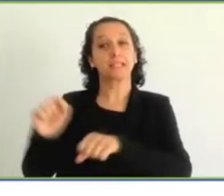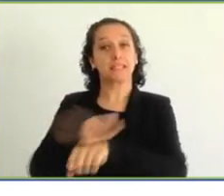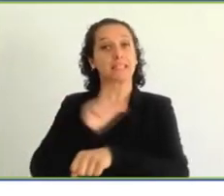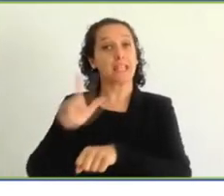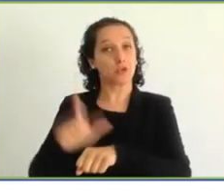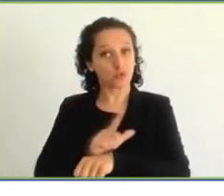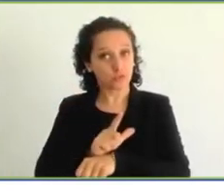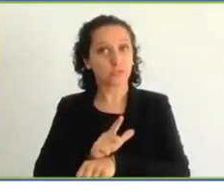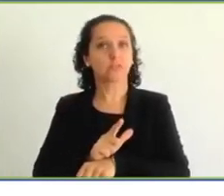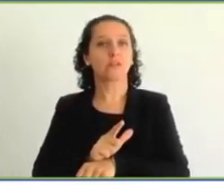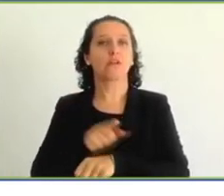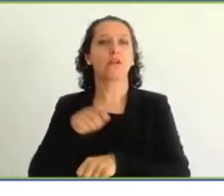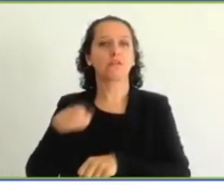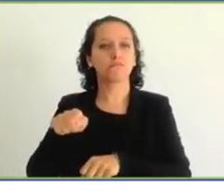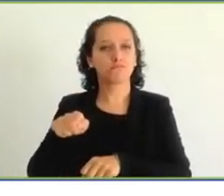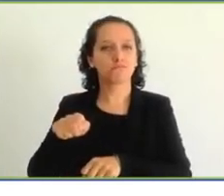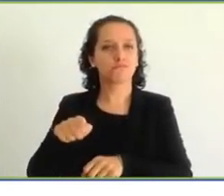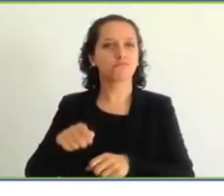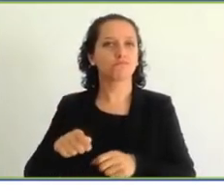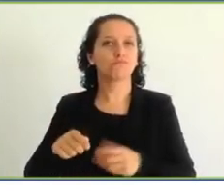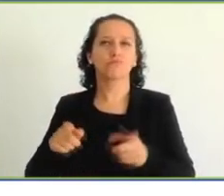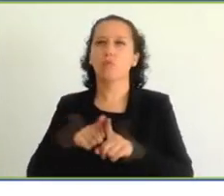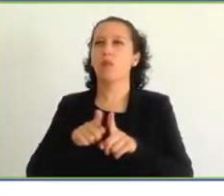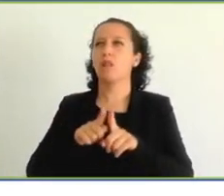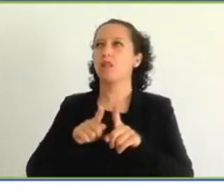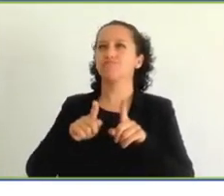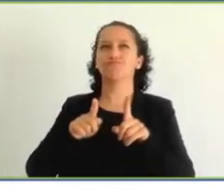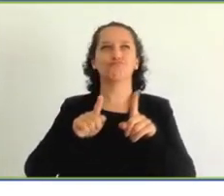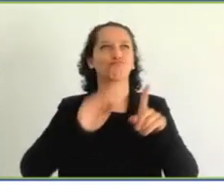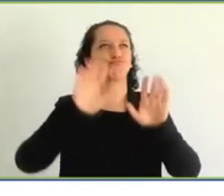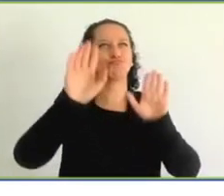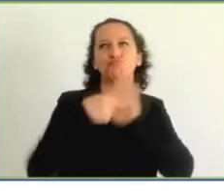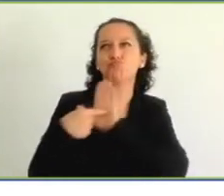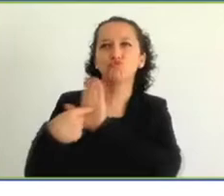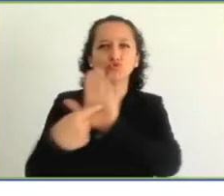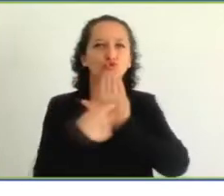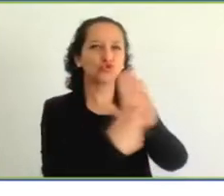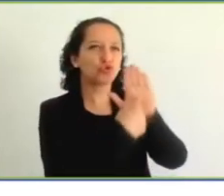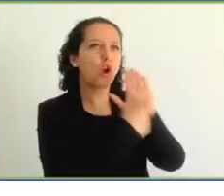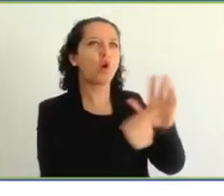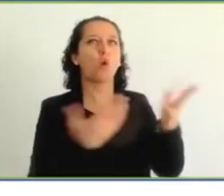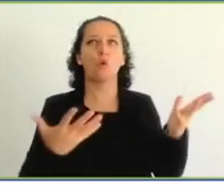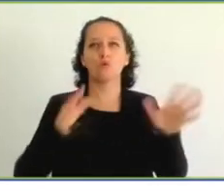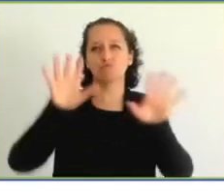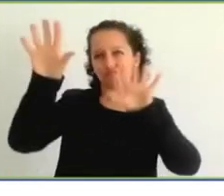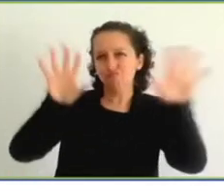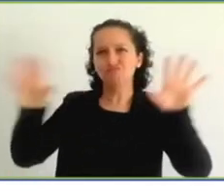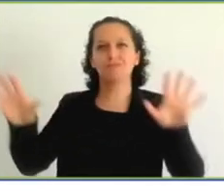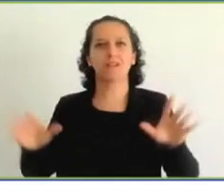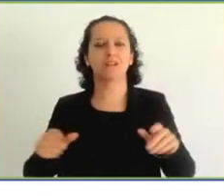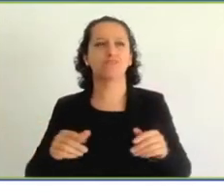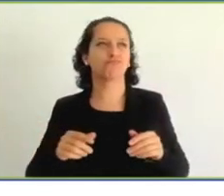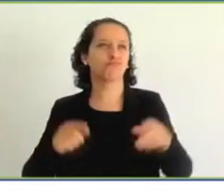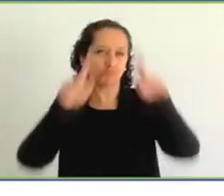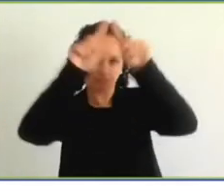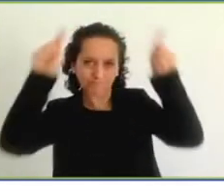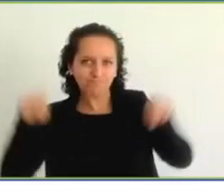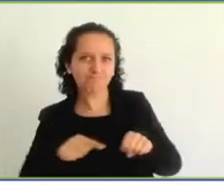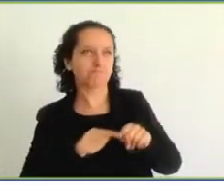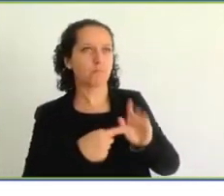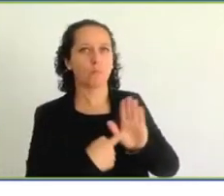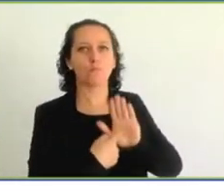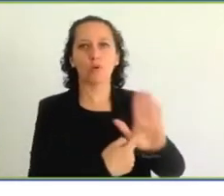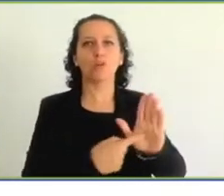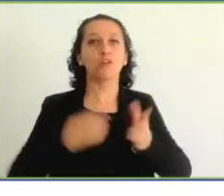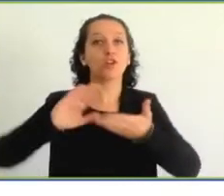and into the, into the communities, the local communities, working with the identifying areas that we need help and to